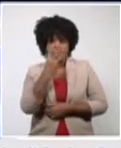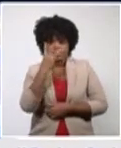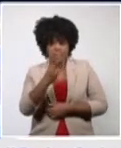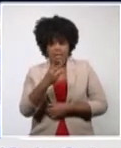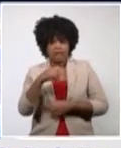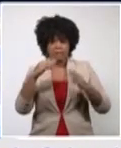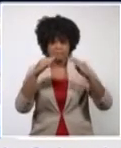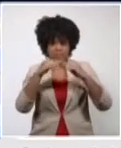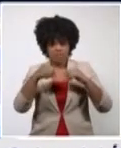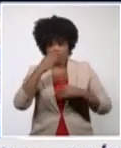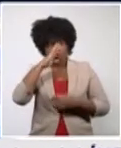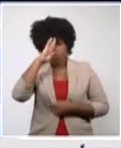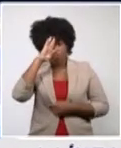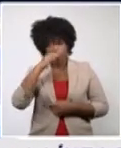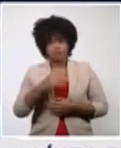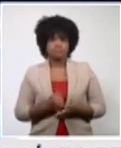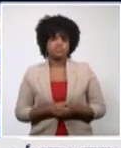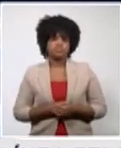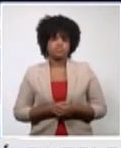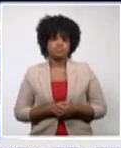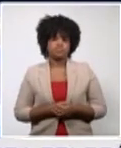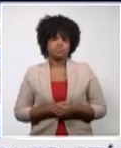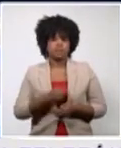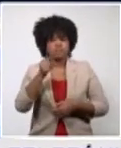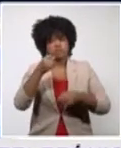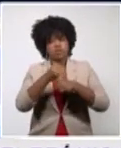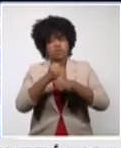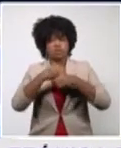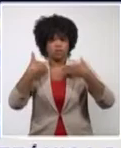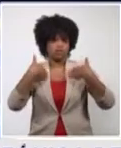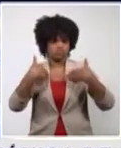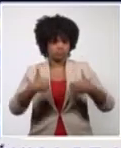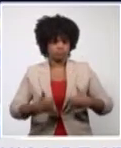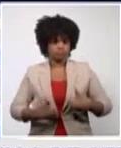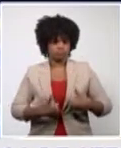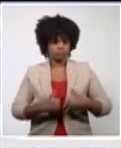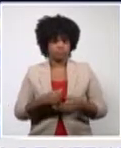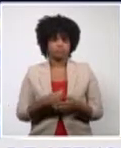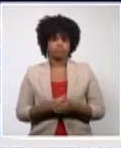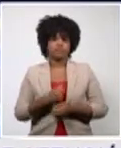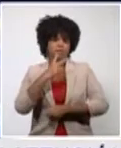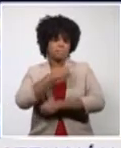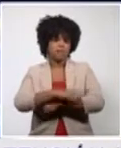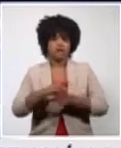diplomats. They came on flights from Spain, Italy and Portugal.